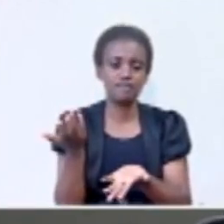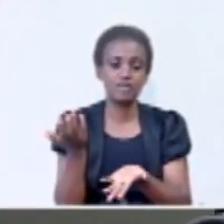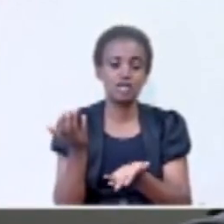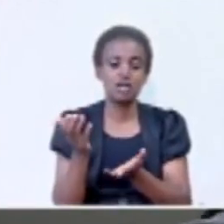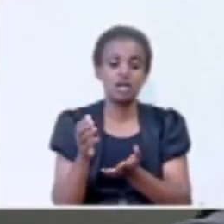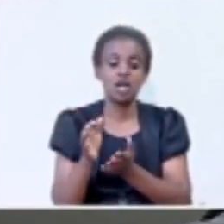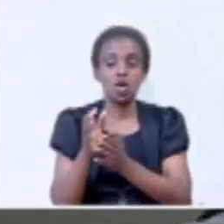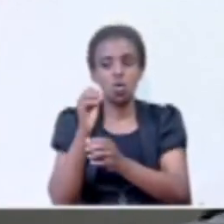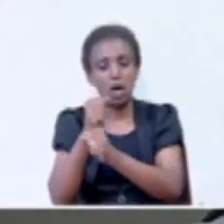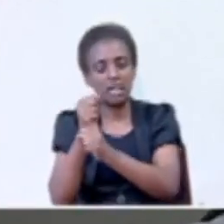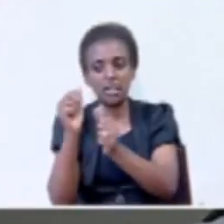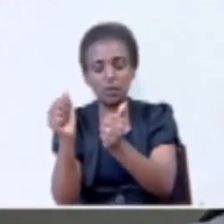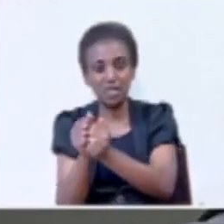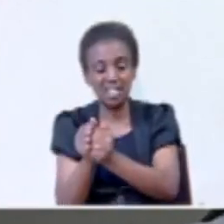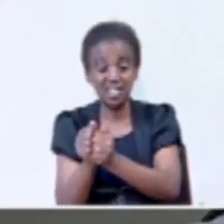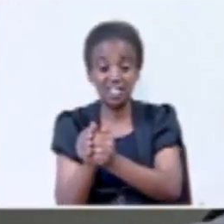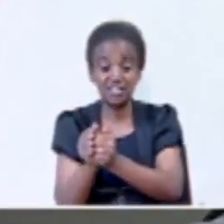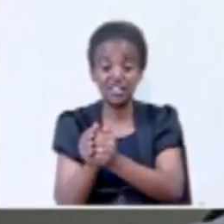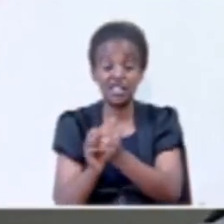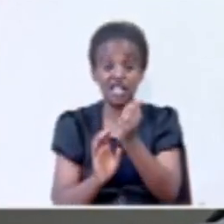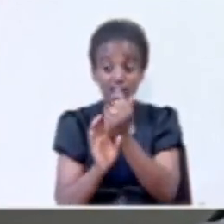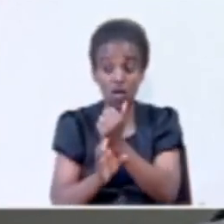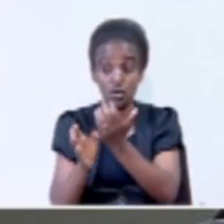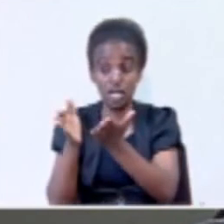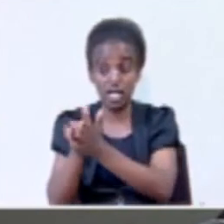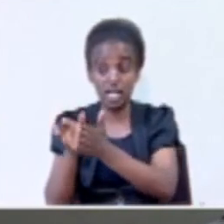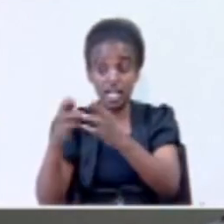in working with the countries in the region.